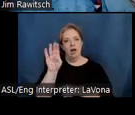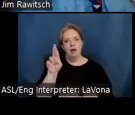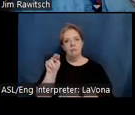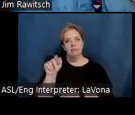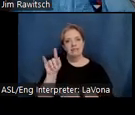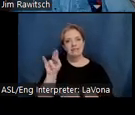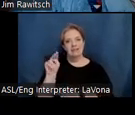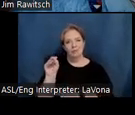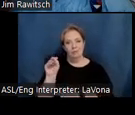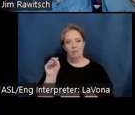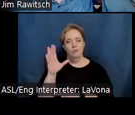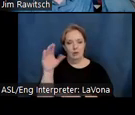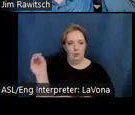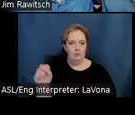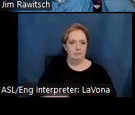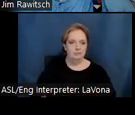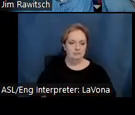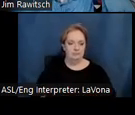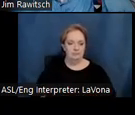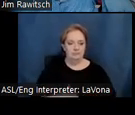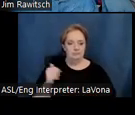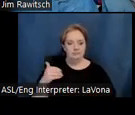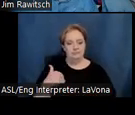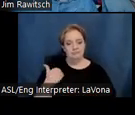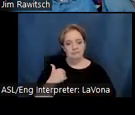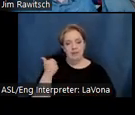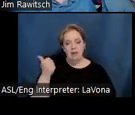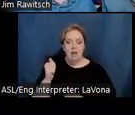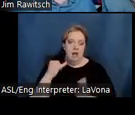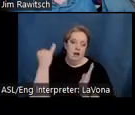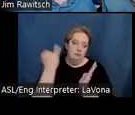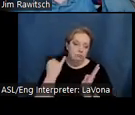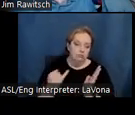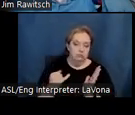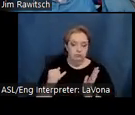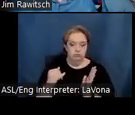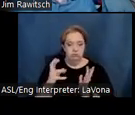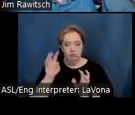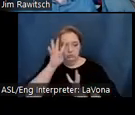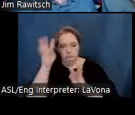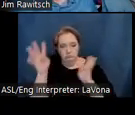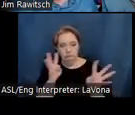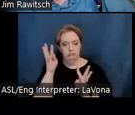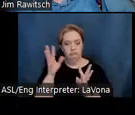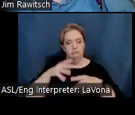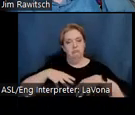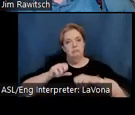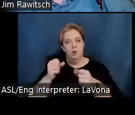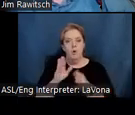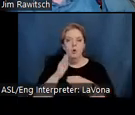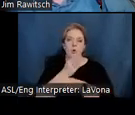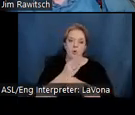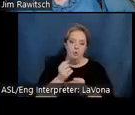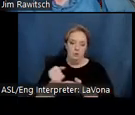As a kid, Sam doodled and drew and took a woodshop class. In becoming an artist,